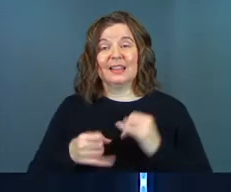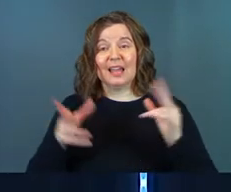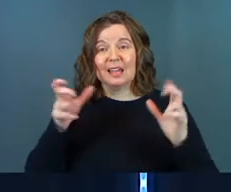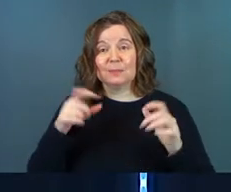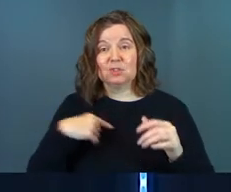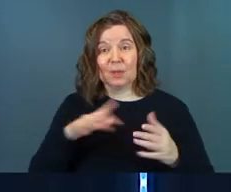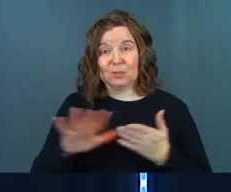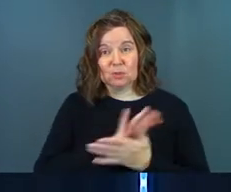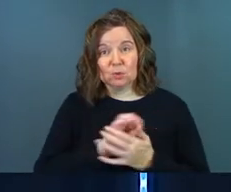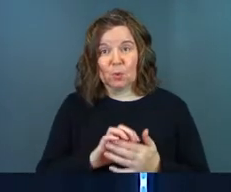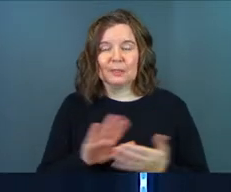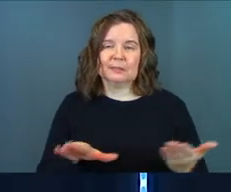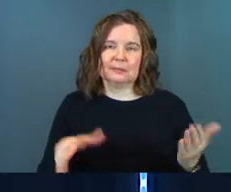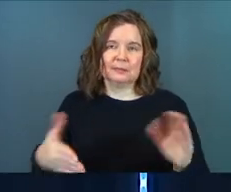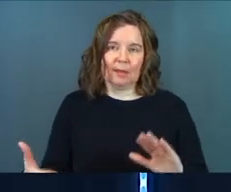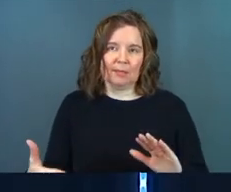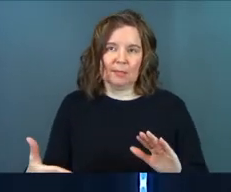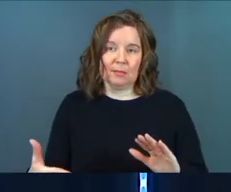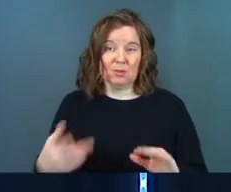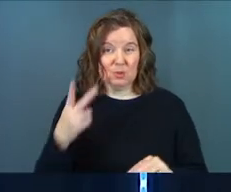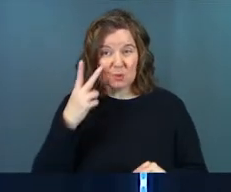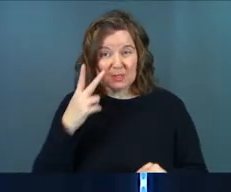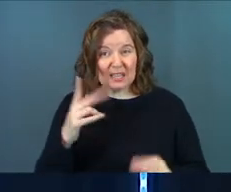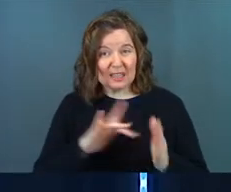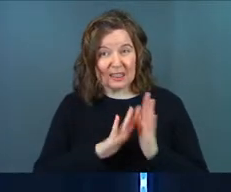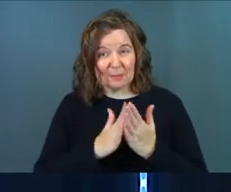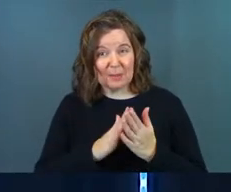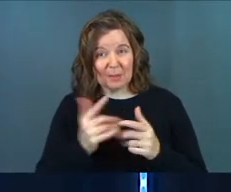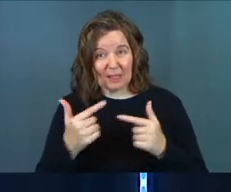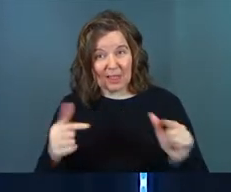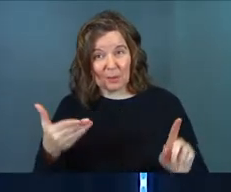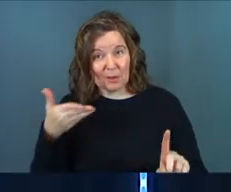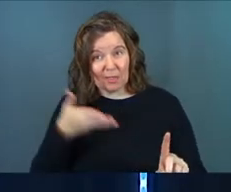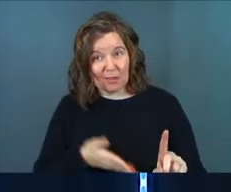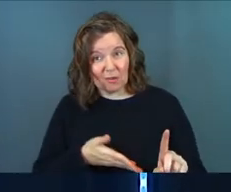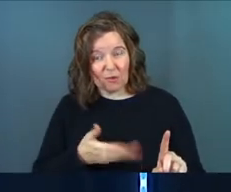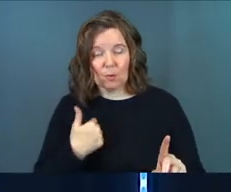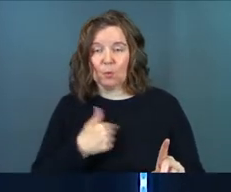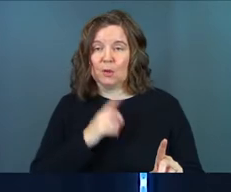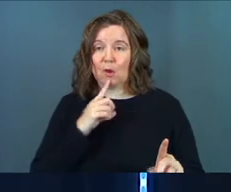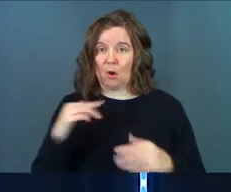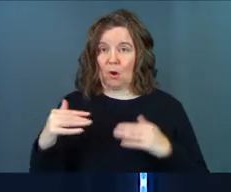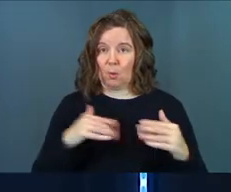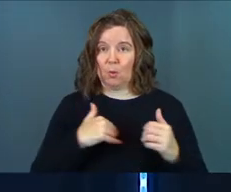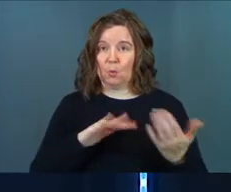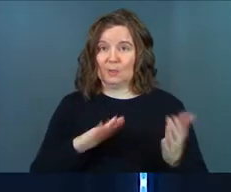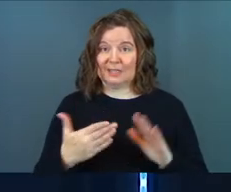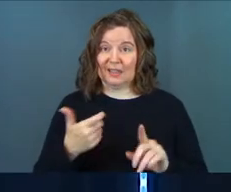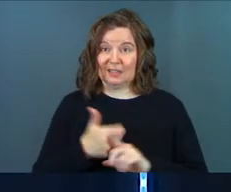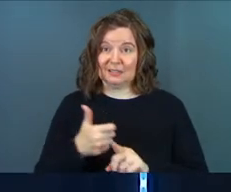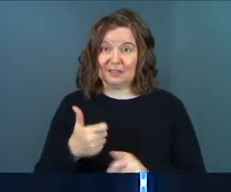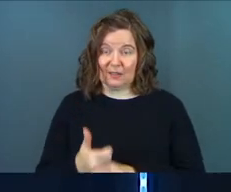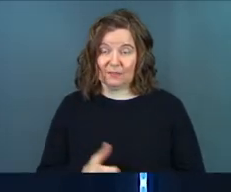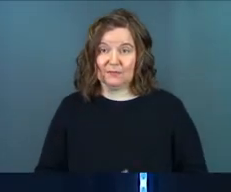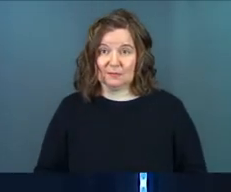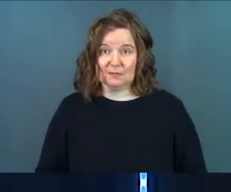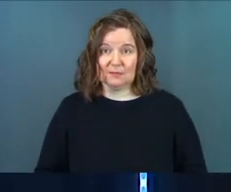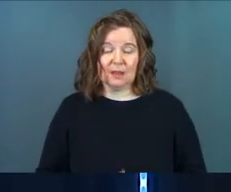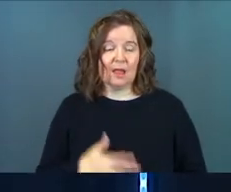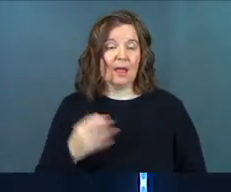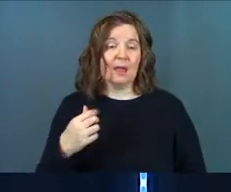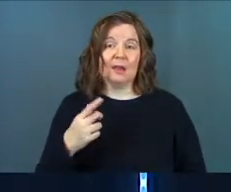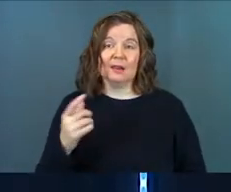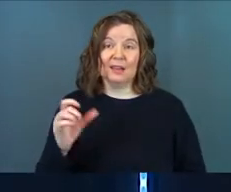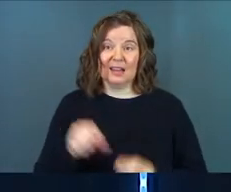enemy that shall be destroyed is death. Do you see the biblical language there? We are at war with death itself. And